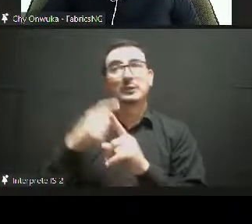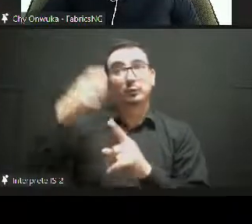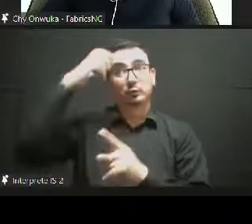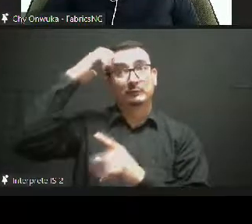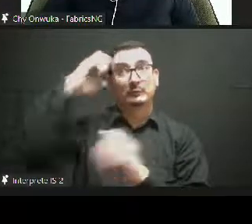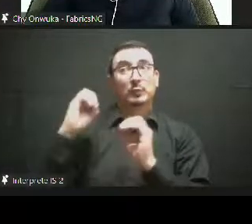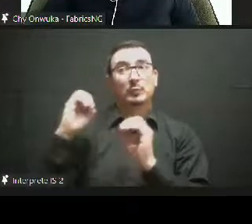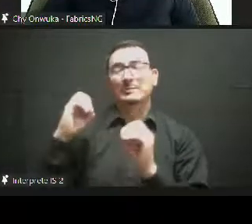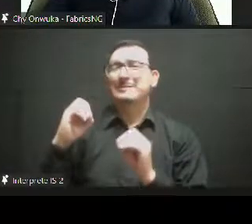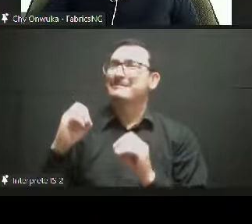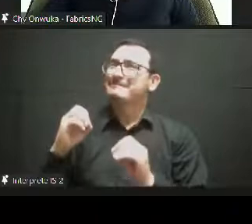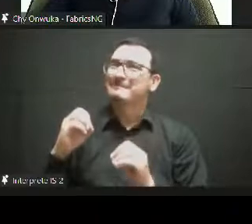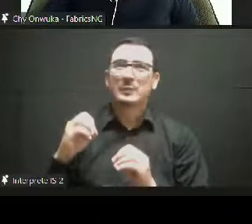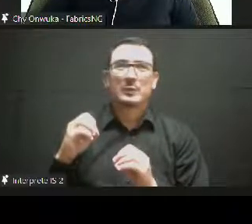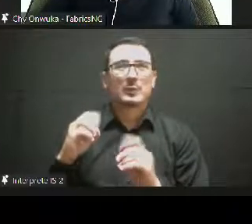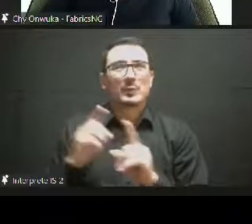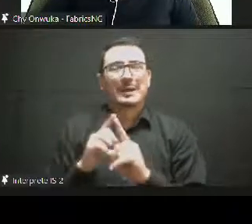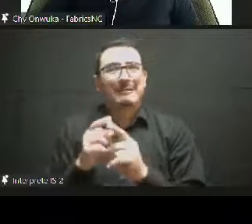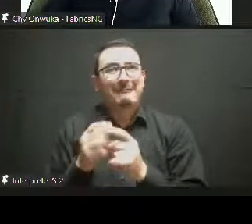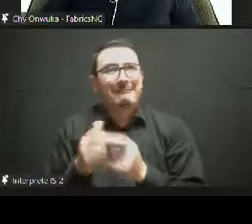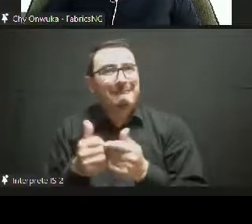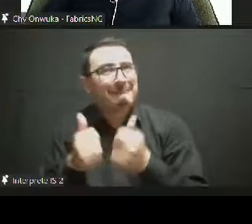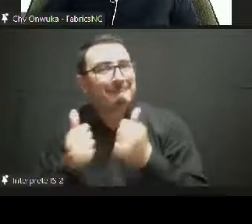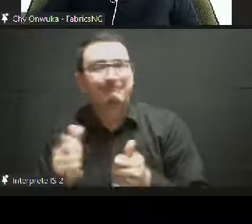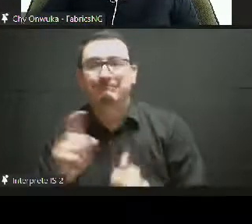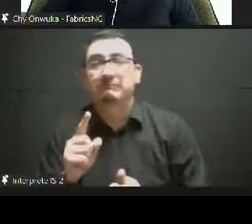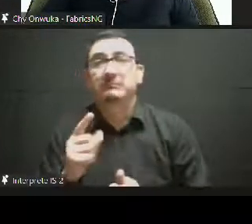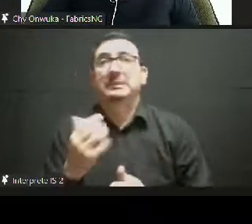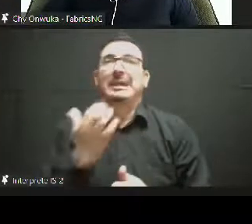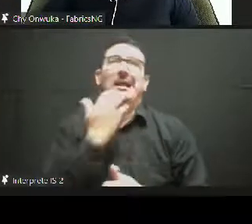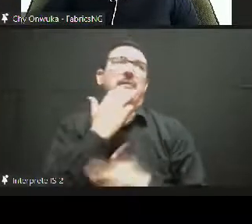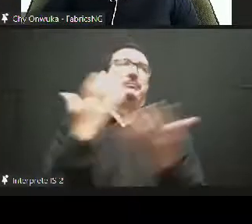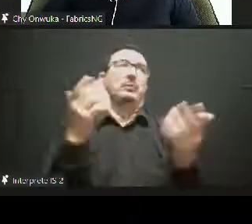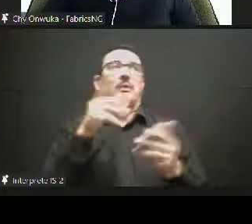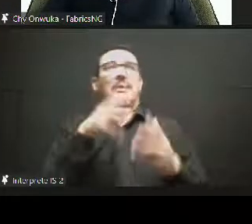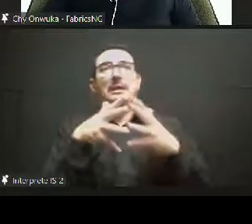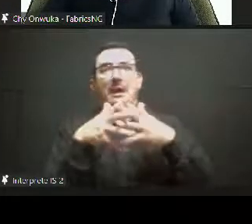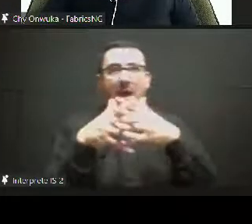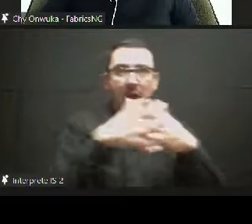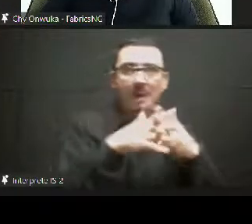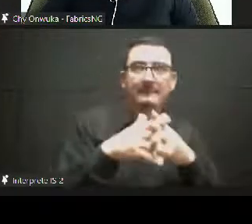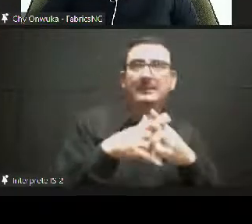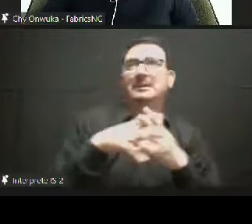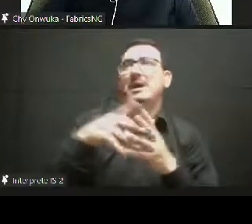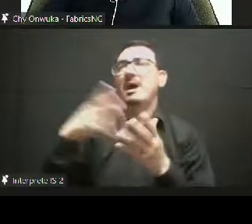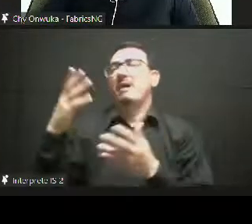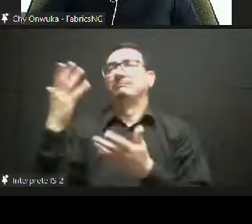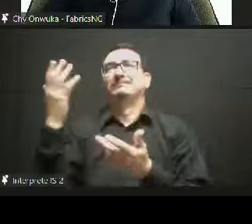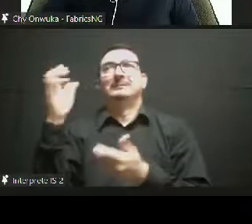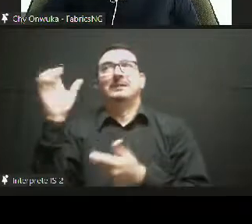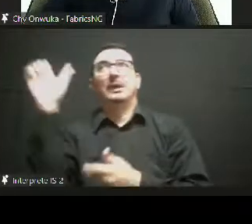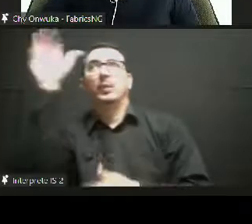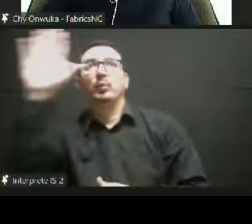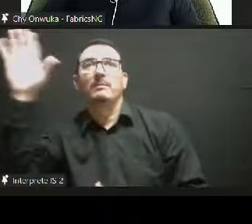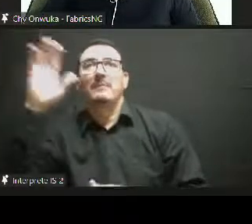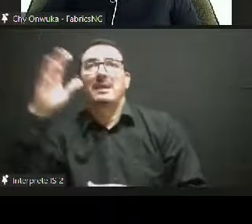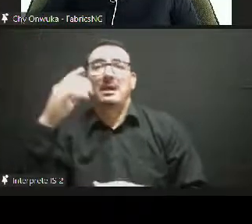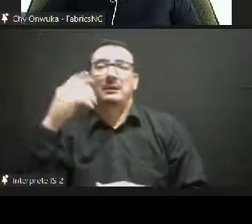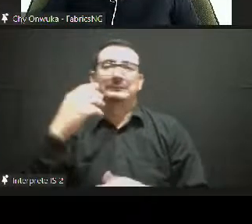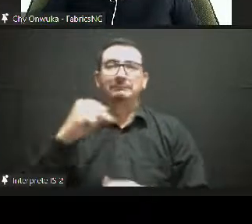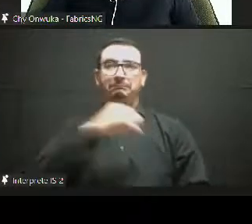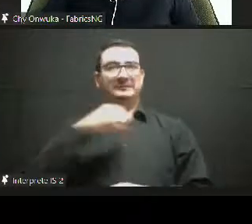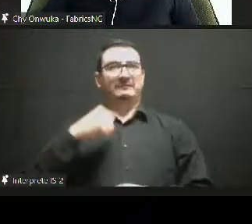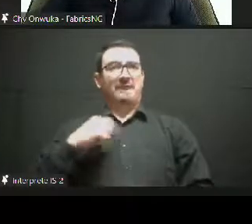who is interested in a few upshoots, and they pump in numerous rounds of investment